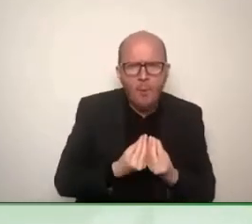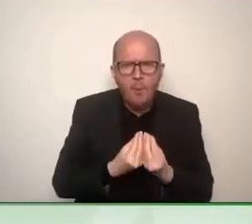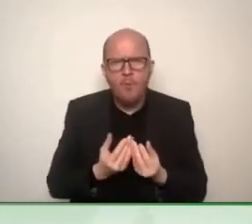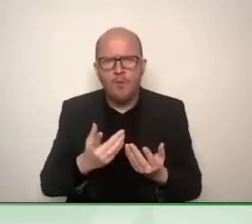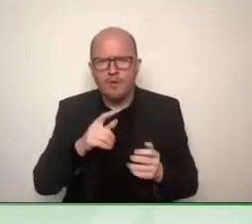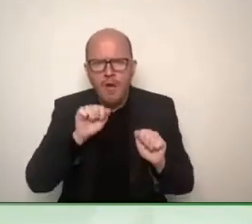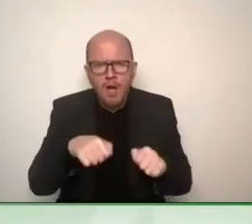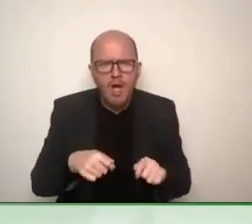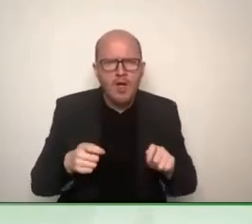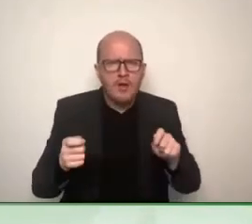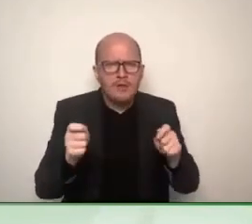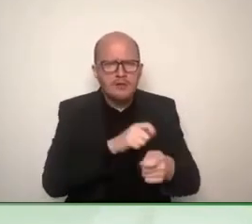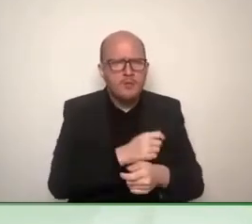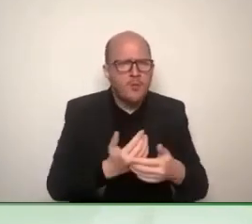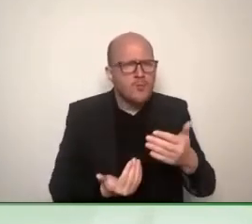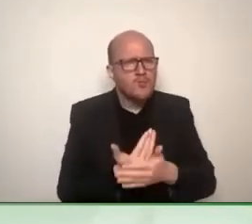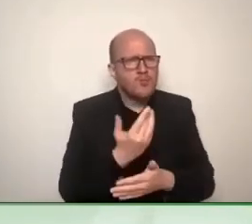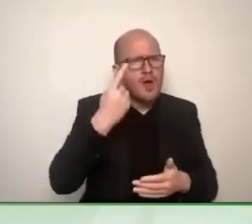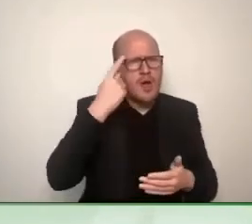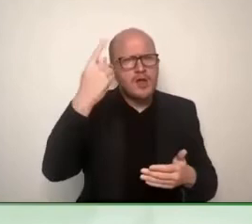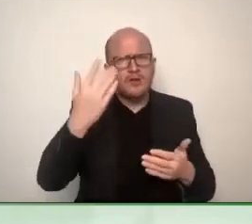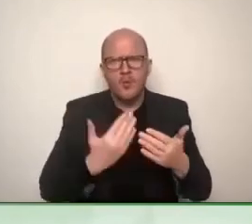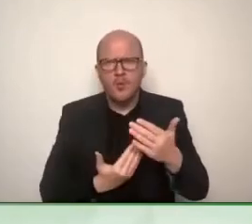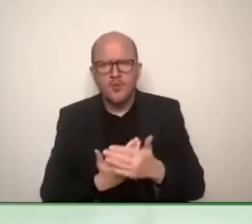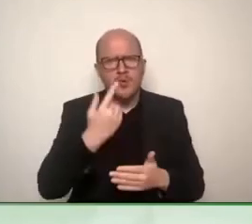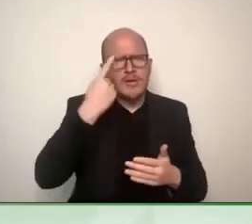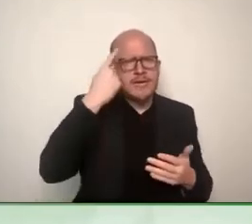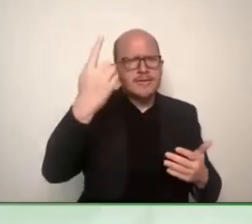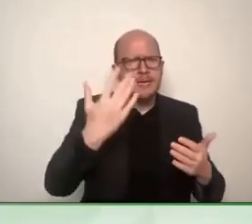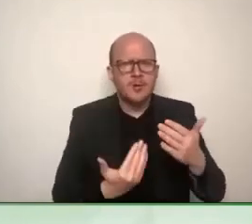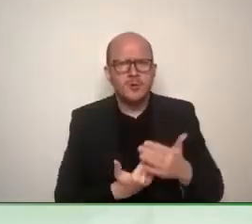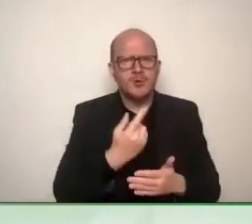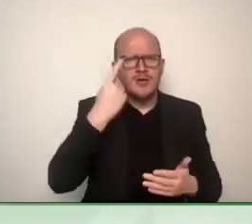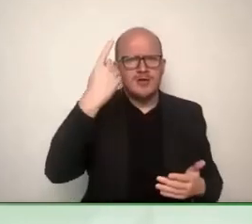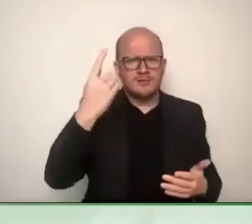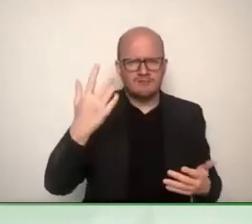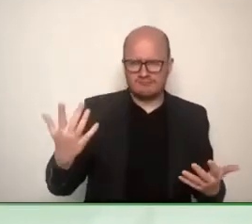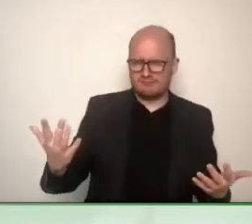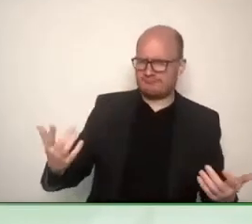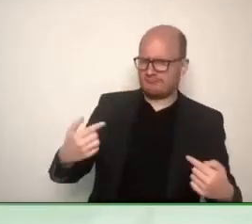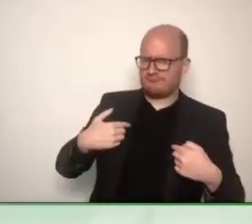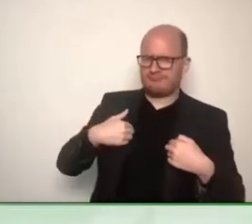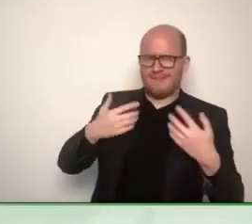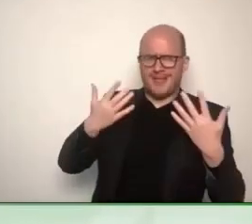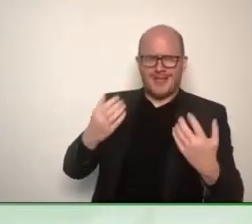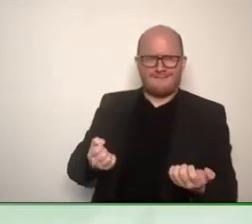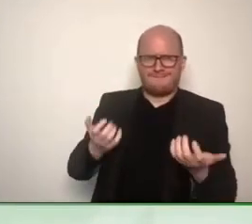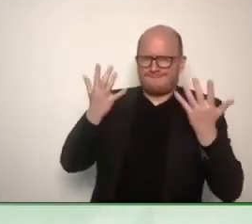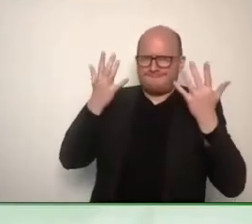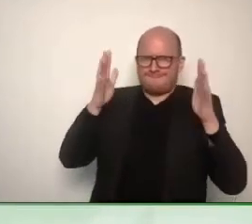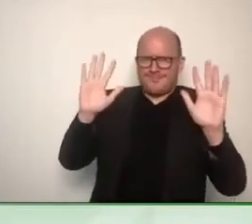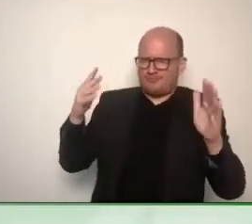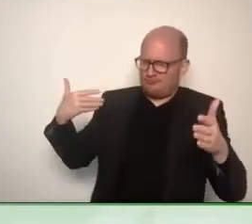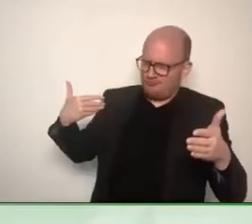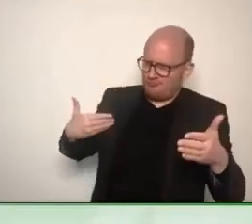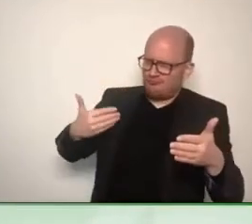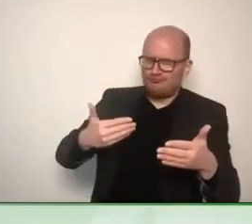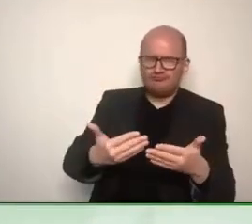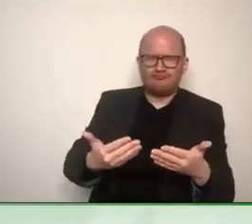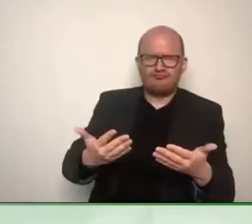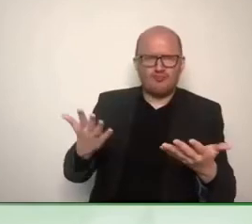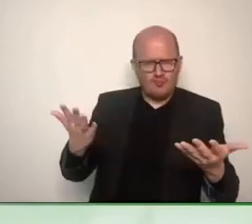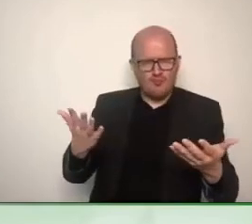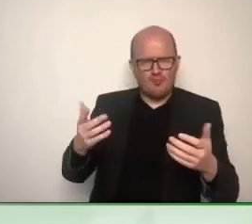use these networks that exist. I think that's an important message. Wonderful. And then I would switch back